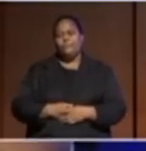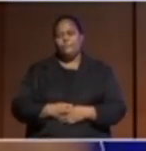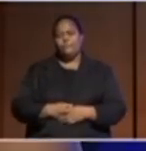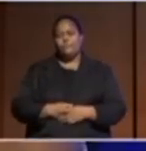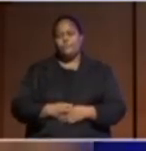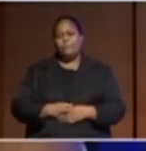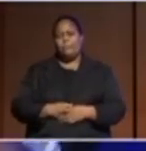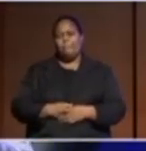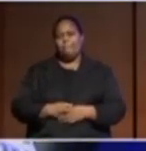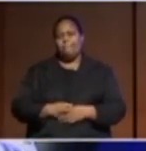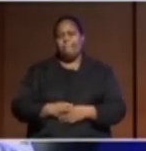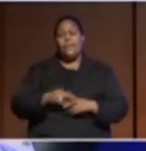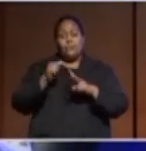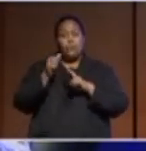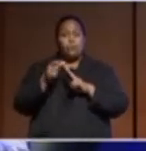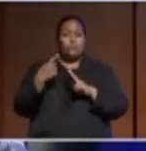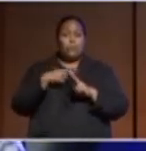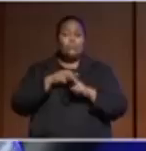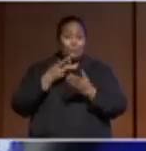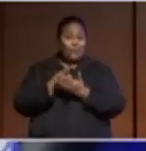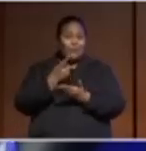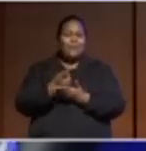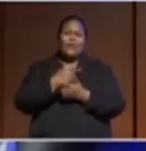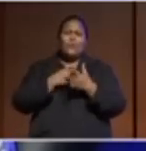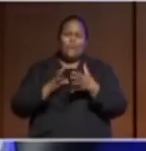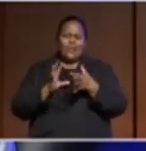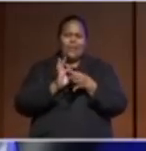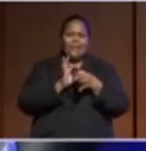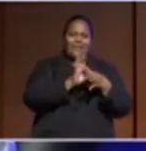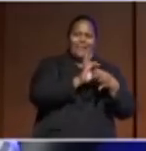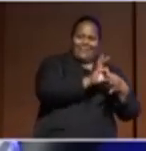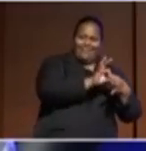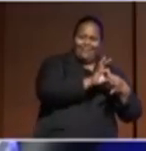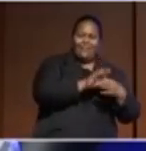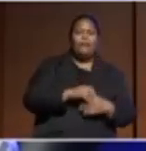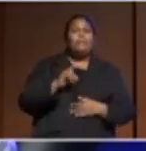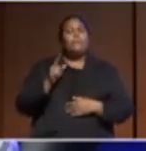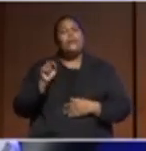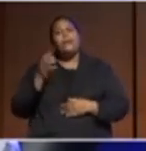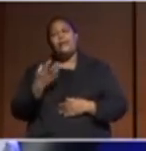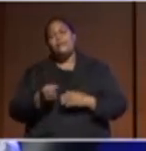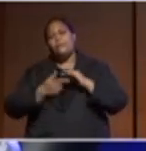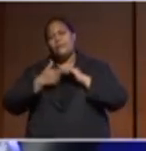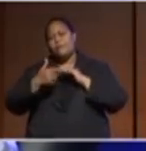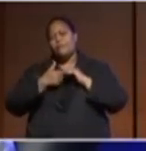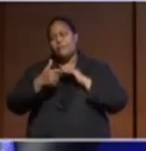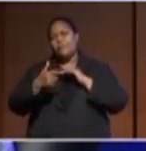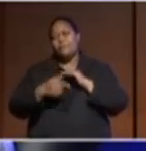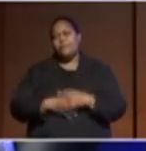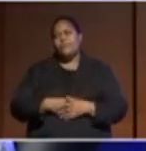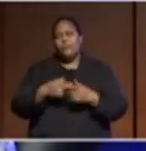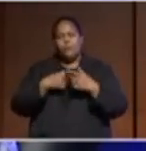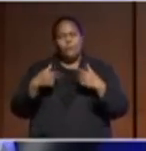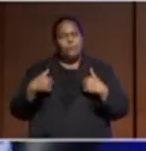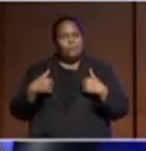we're also interconnected. But there is, I think, a level where we can